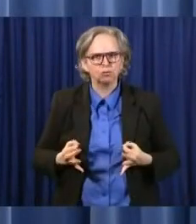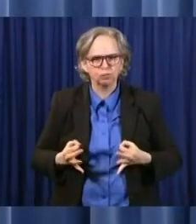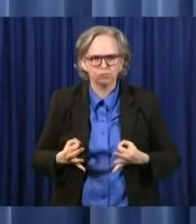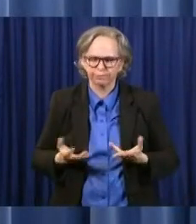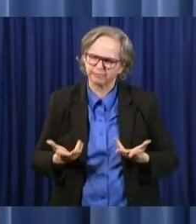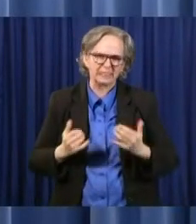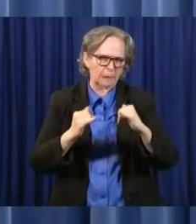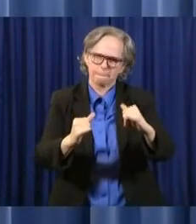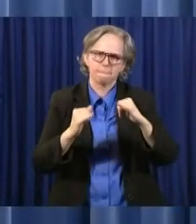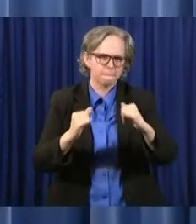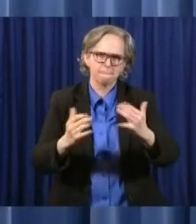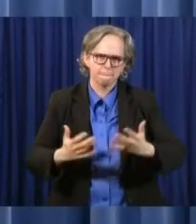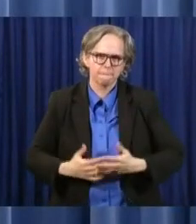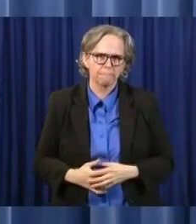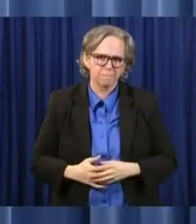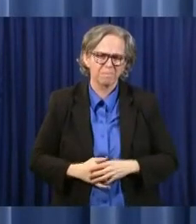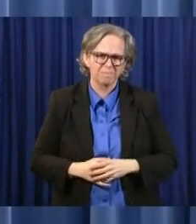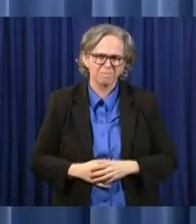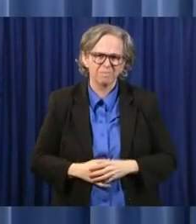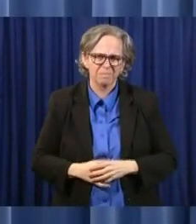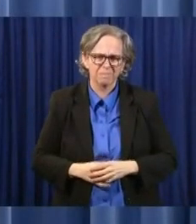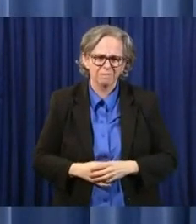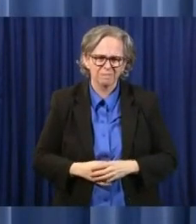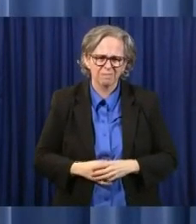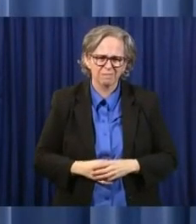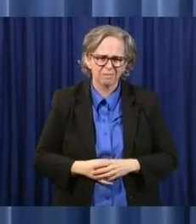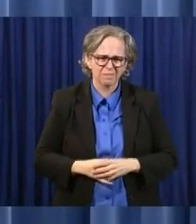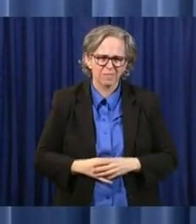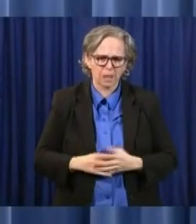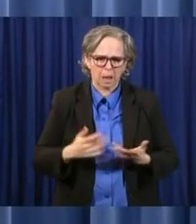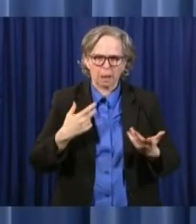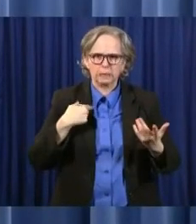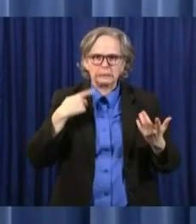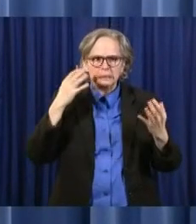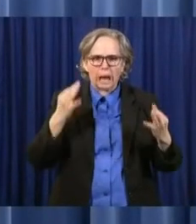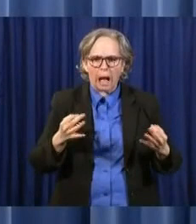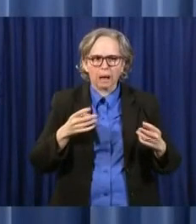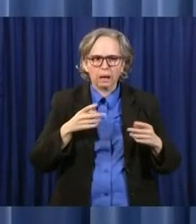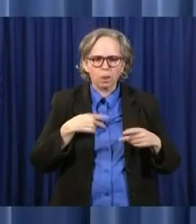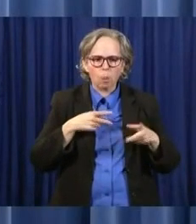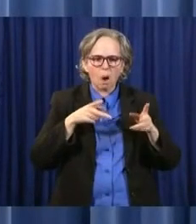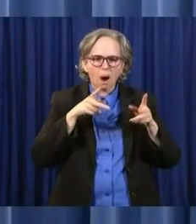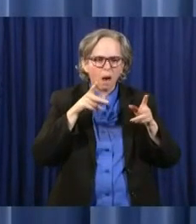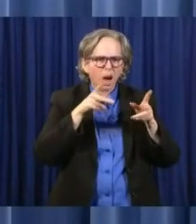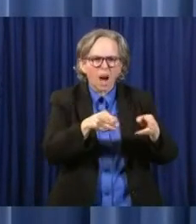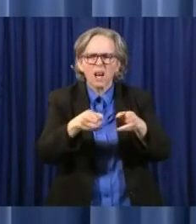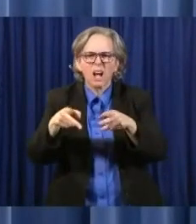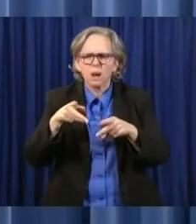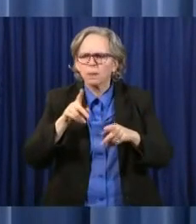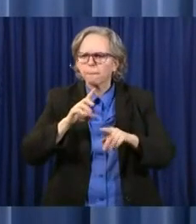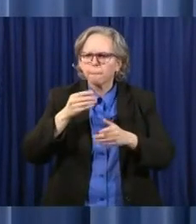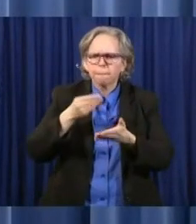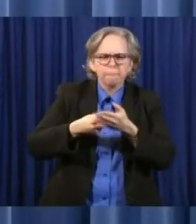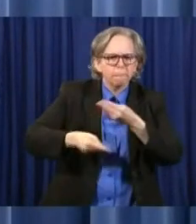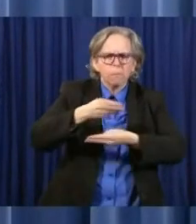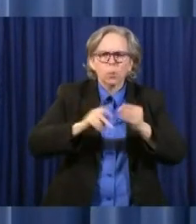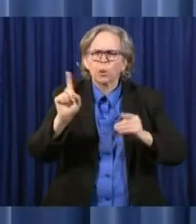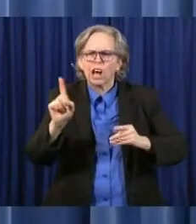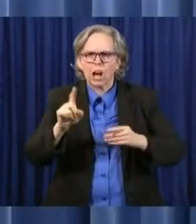briefly where these cuts will be made. And, again, these are cuts that we will be making